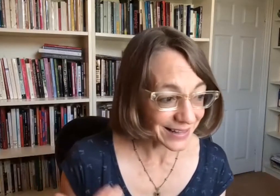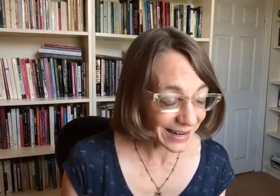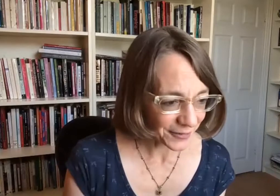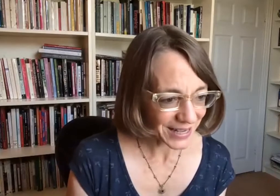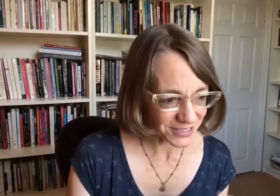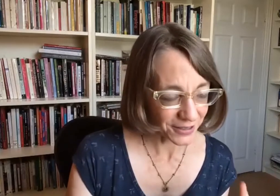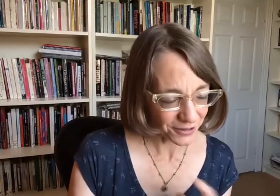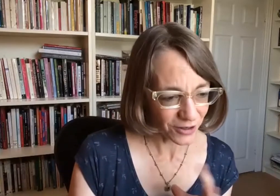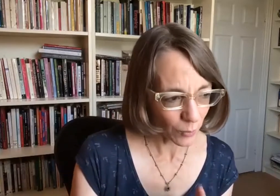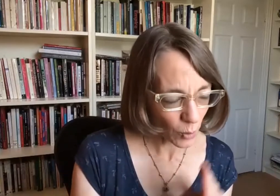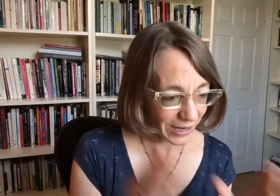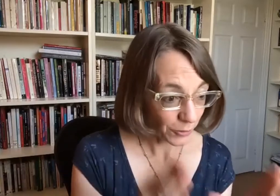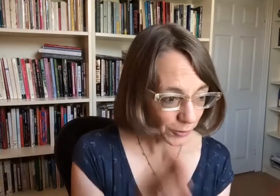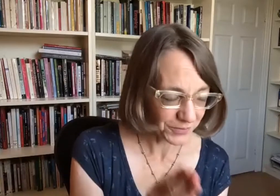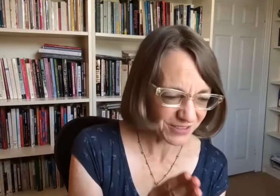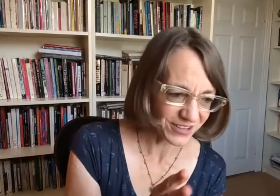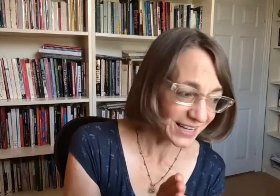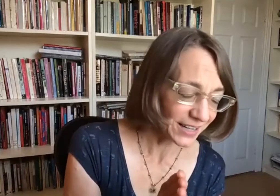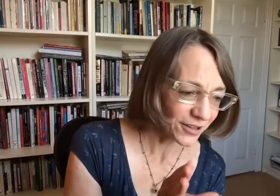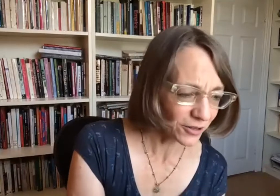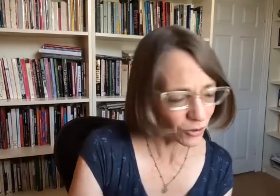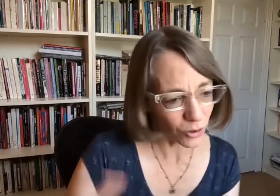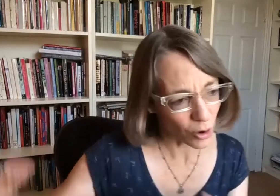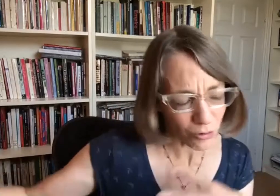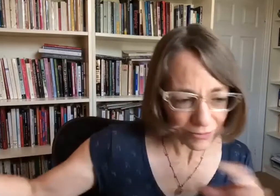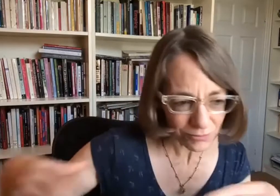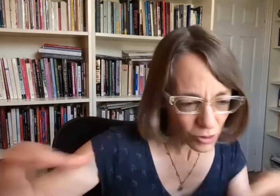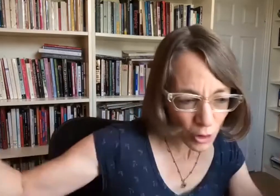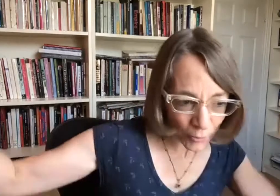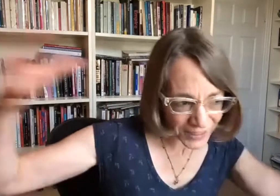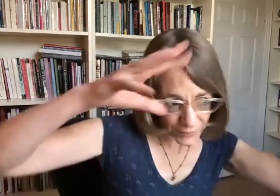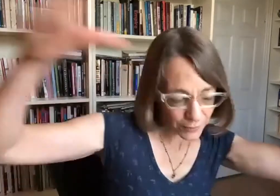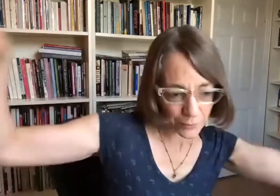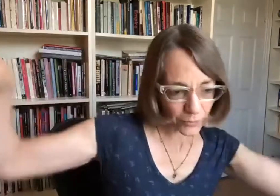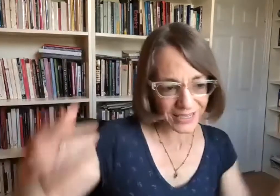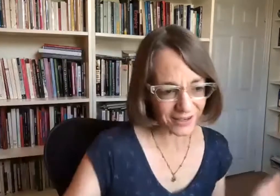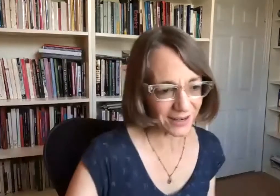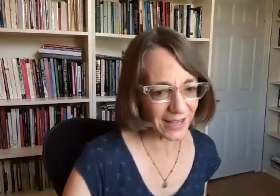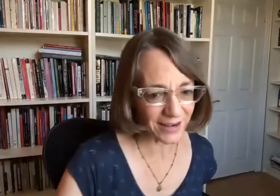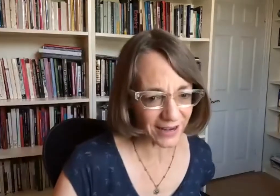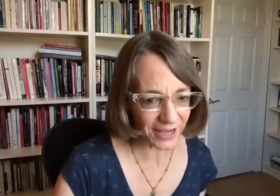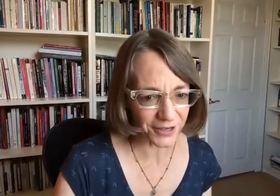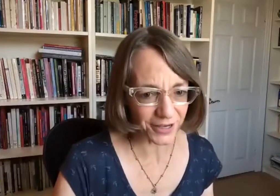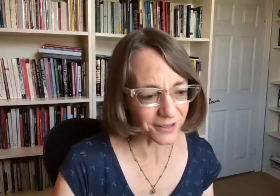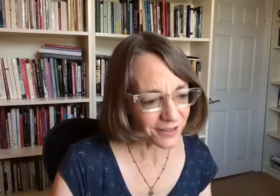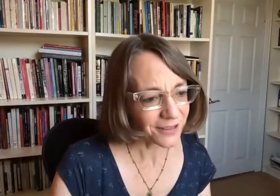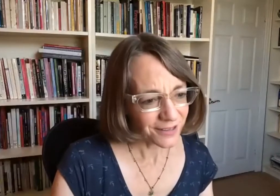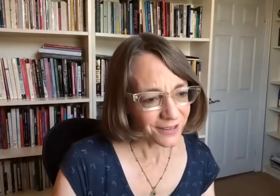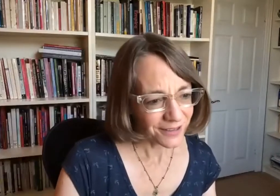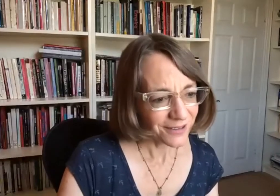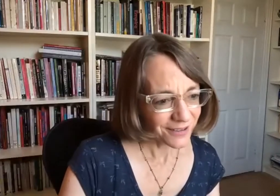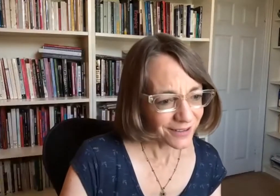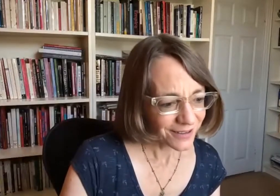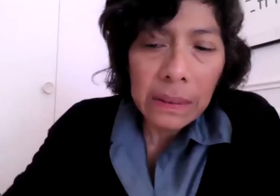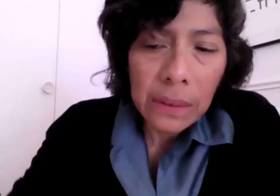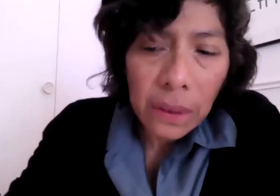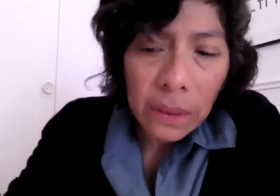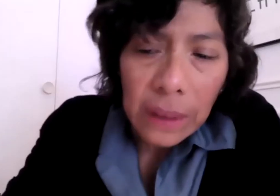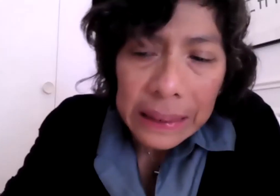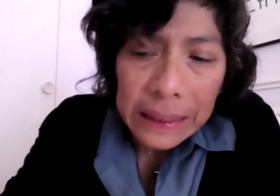problem or this topic about race as something definite or something that appears